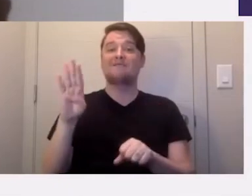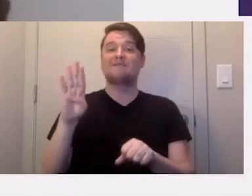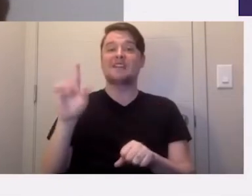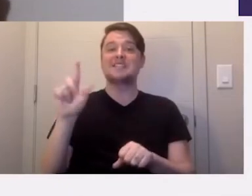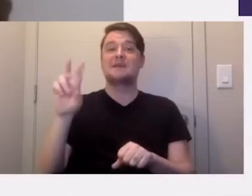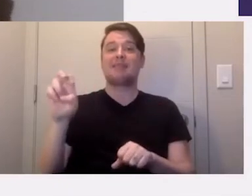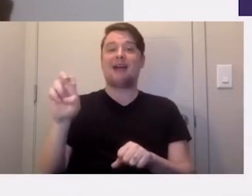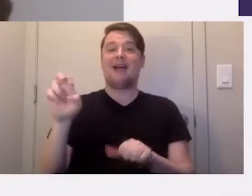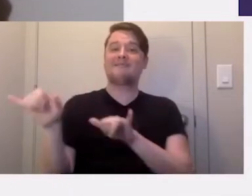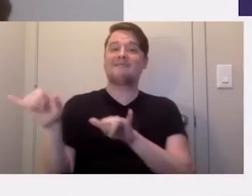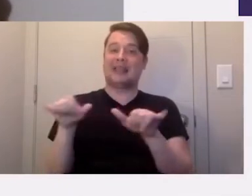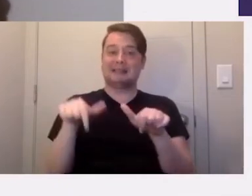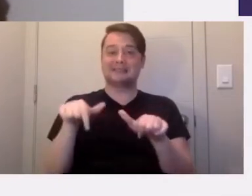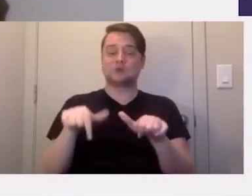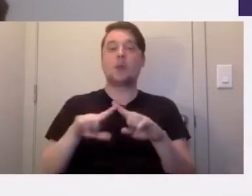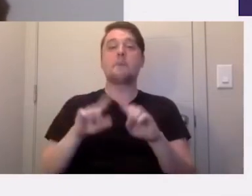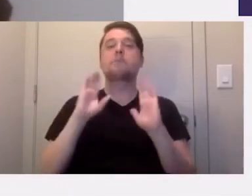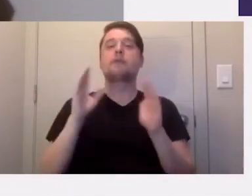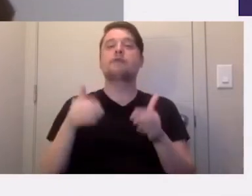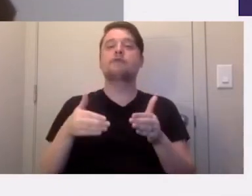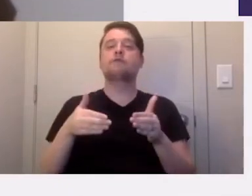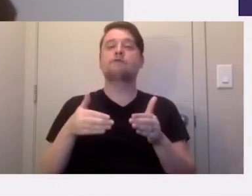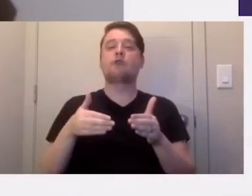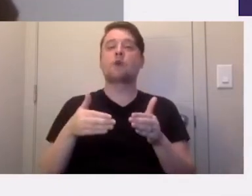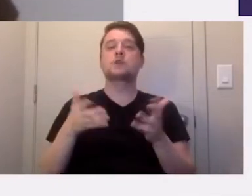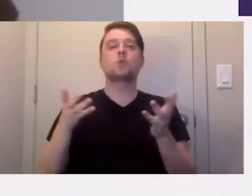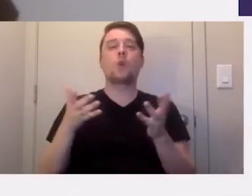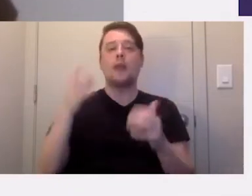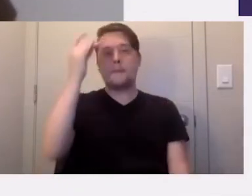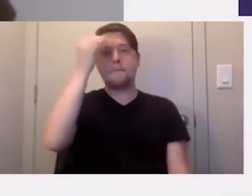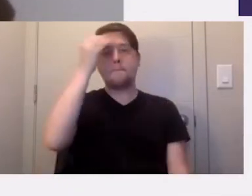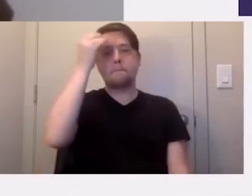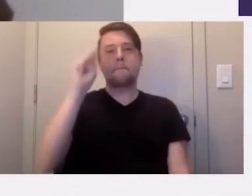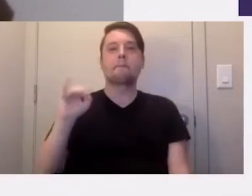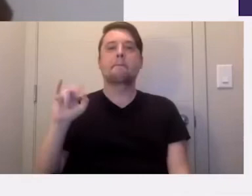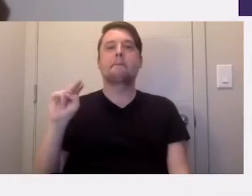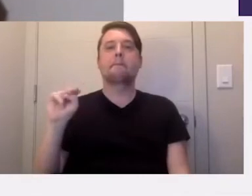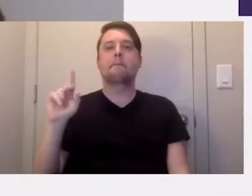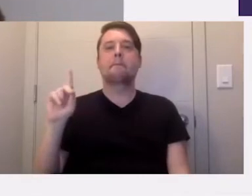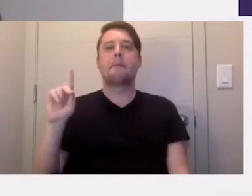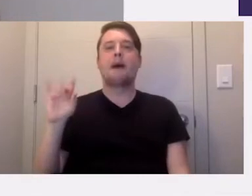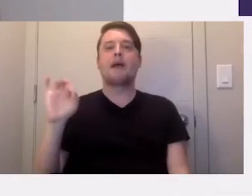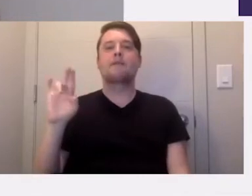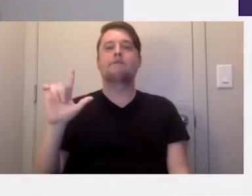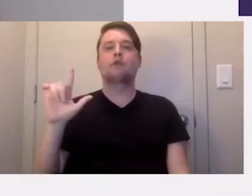like this one, but focused completely on mindfulness. So keep on the lookout for that.